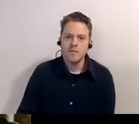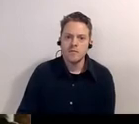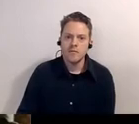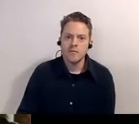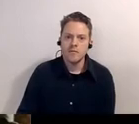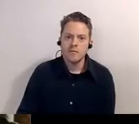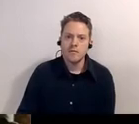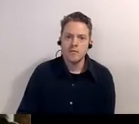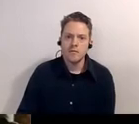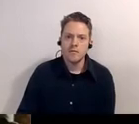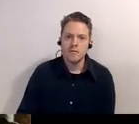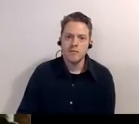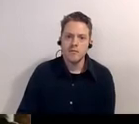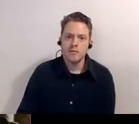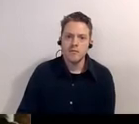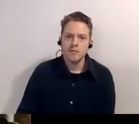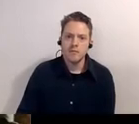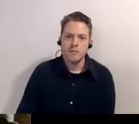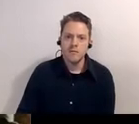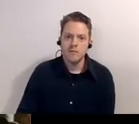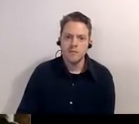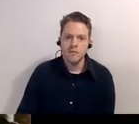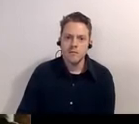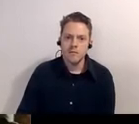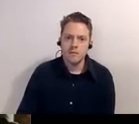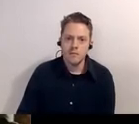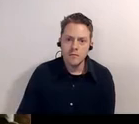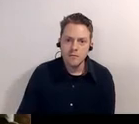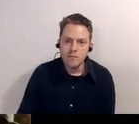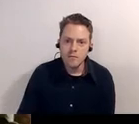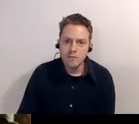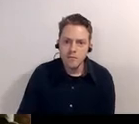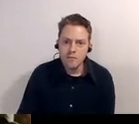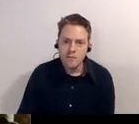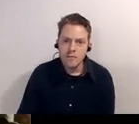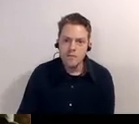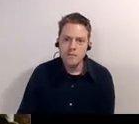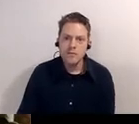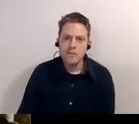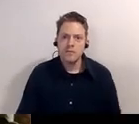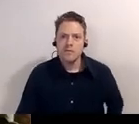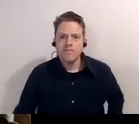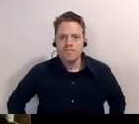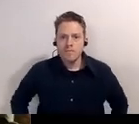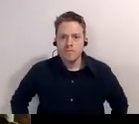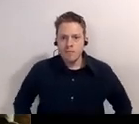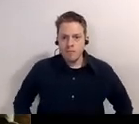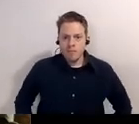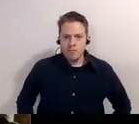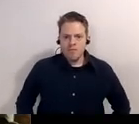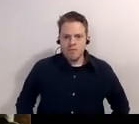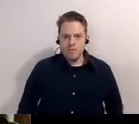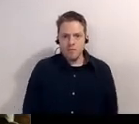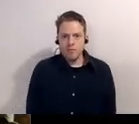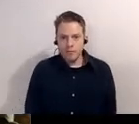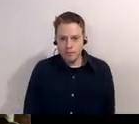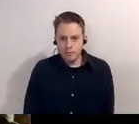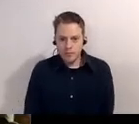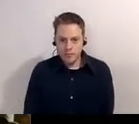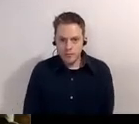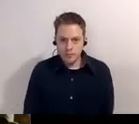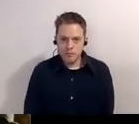christian is right there and he has a house tom miller explained this to me a house uh